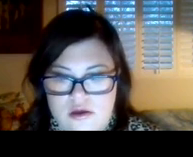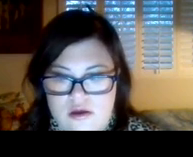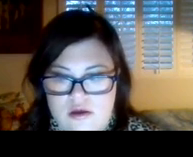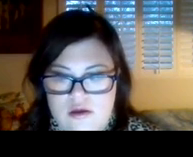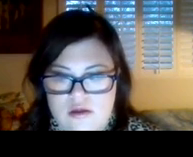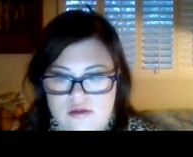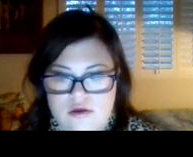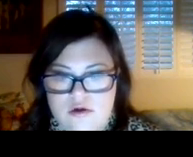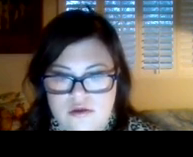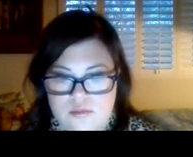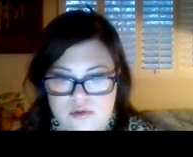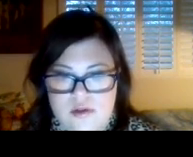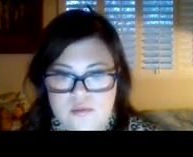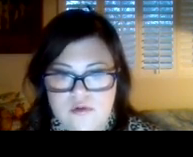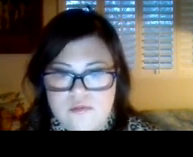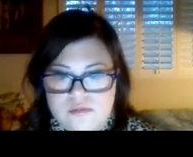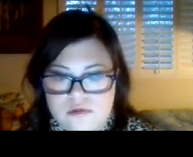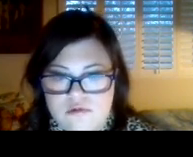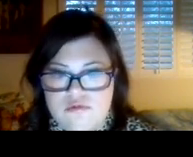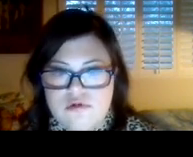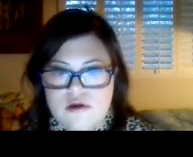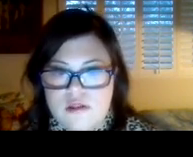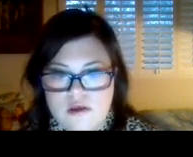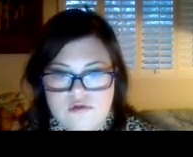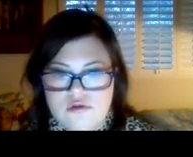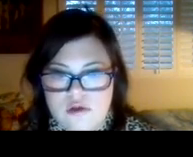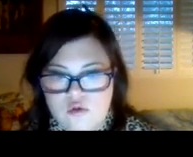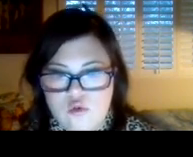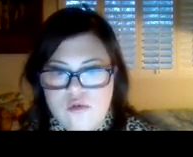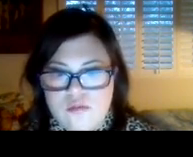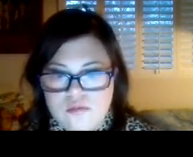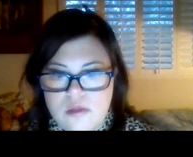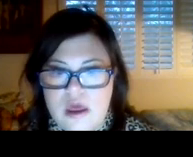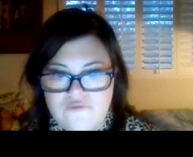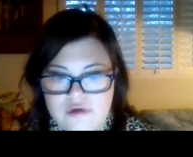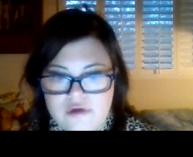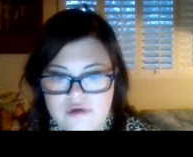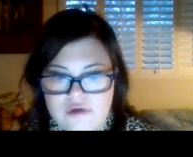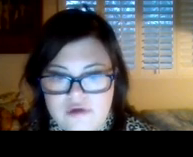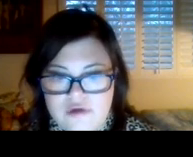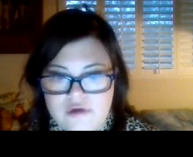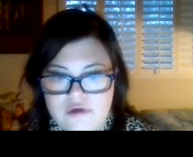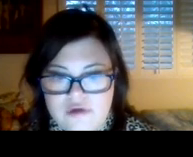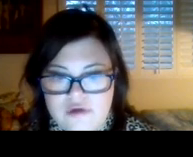Uh, talk to the principal and write a letter to the school advocate.